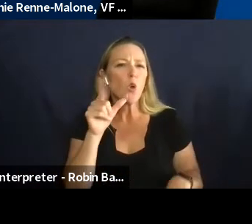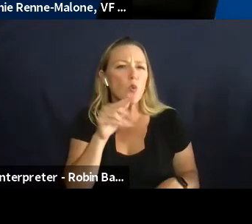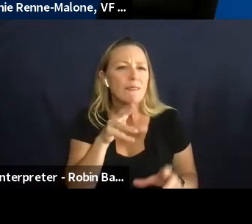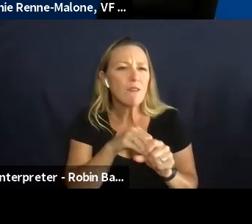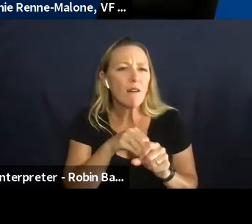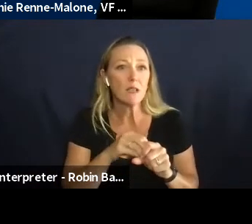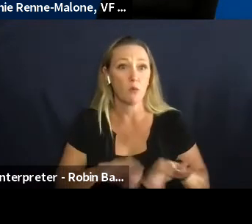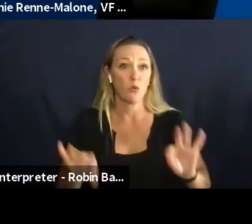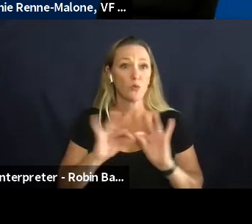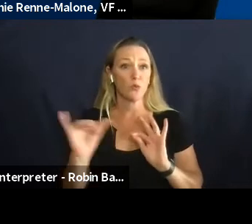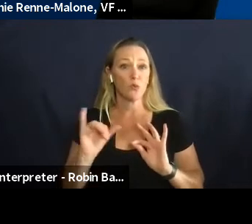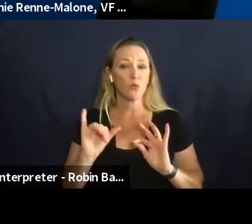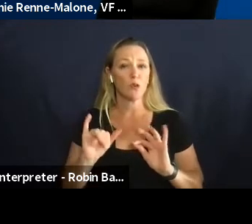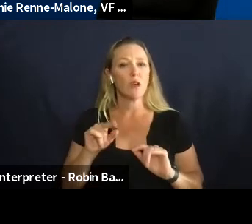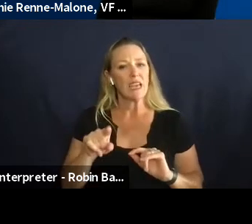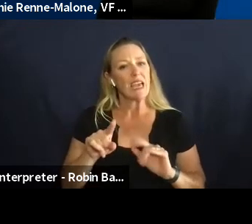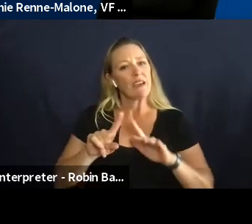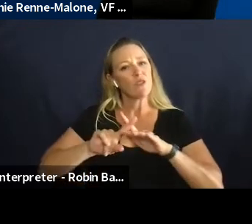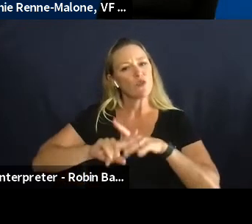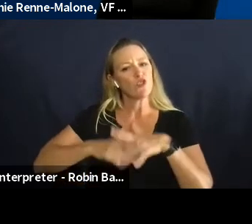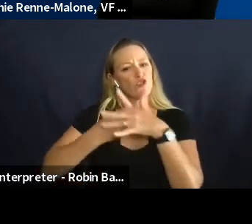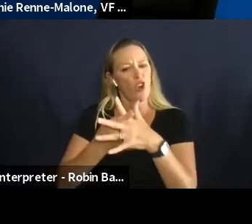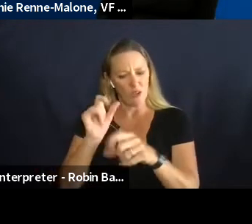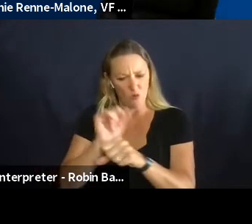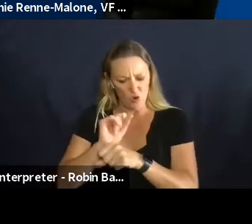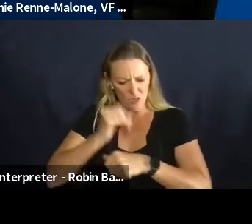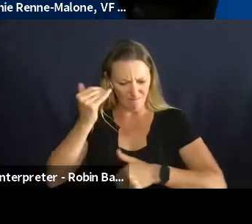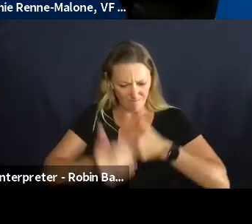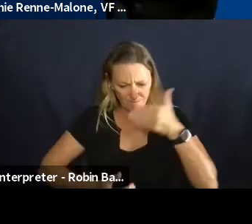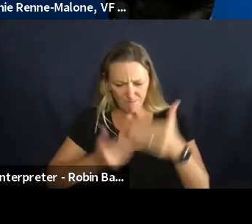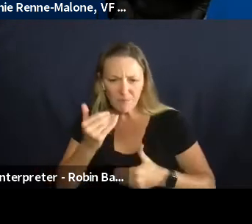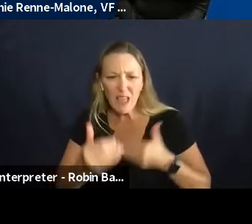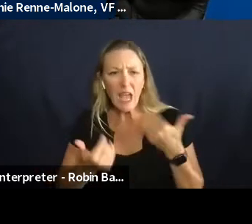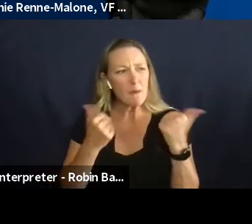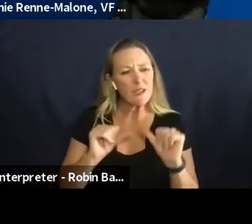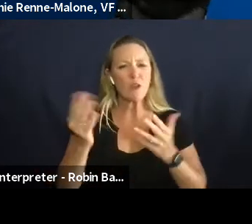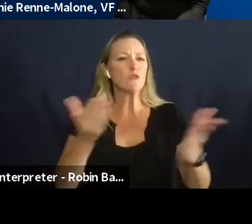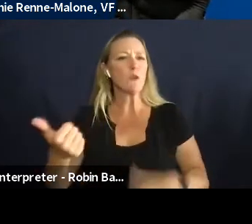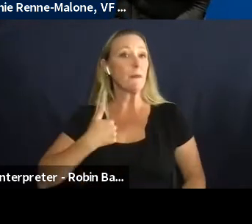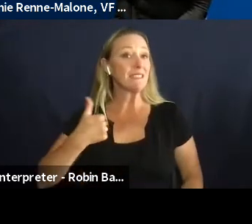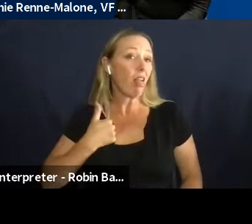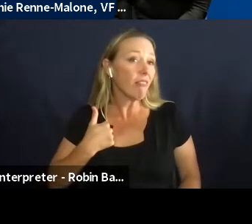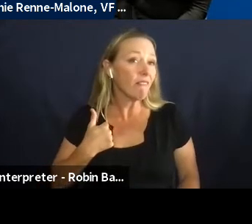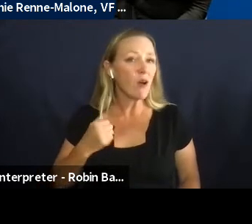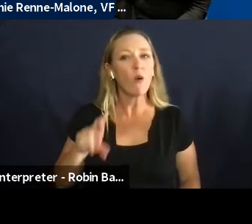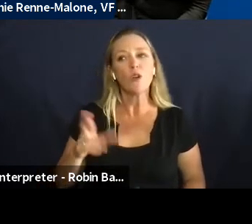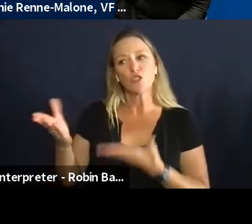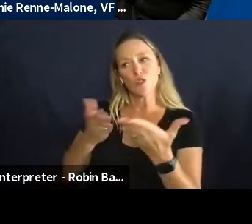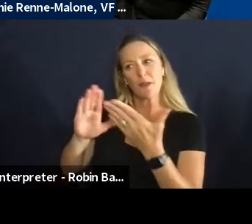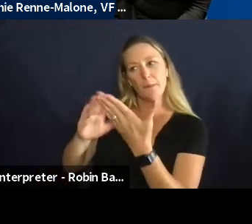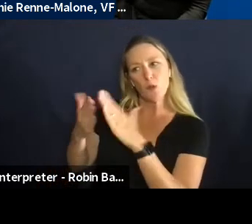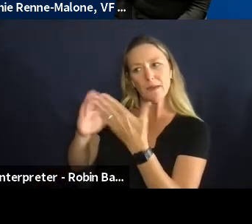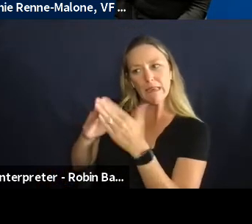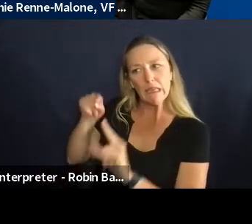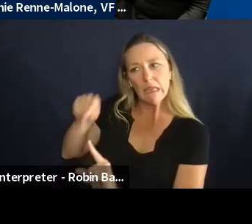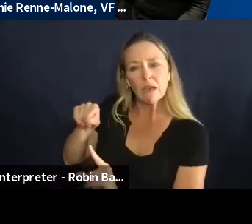like when you're going into this work type thing am i trying to serve myself or am i trying to serve my community or am